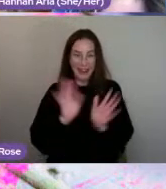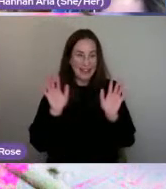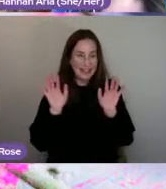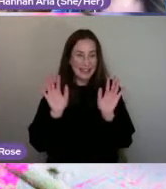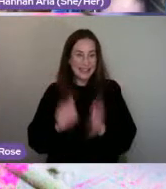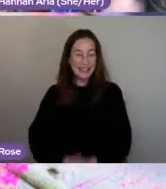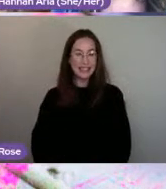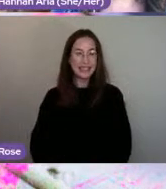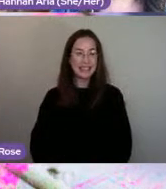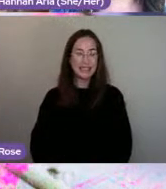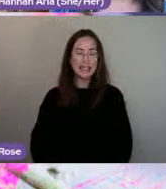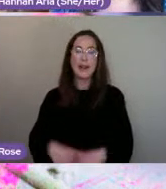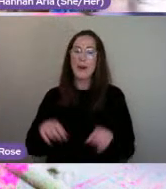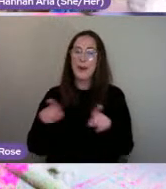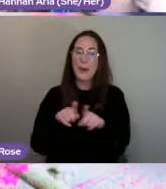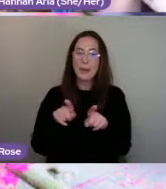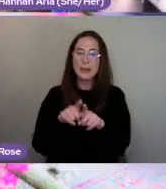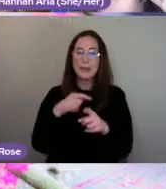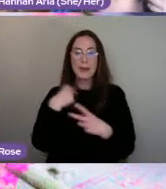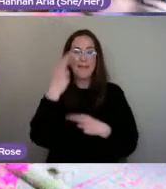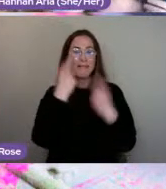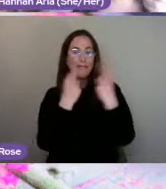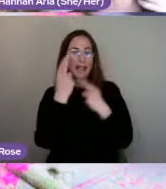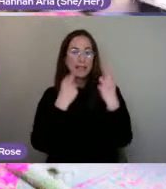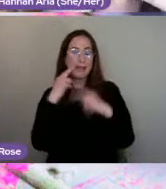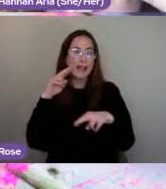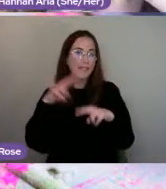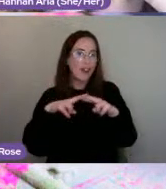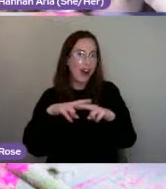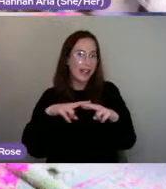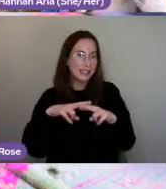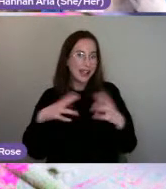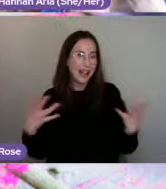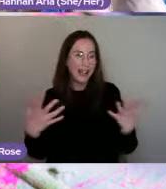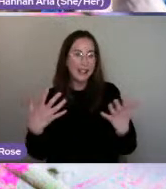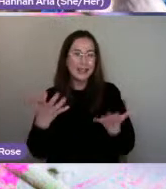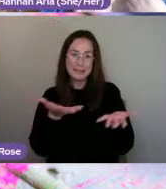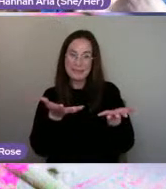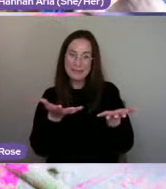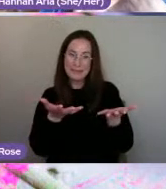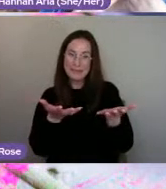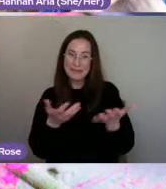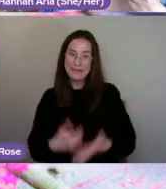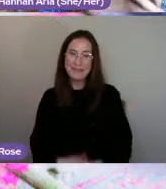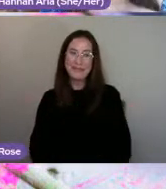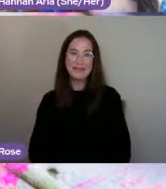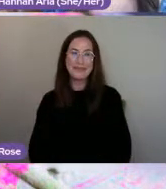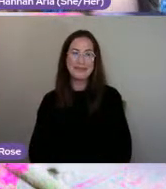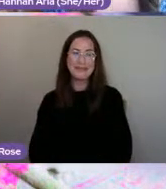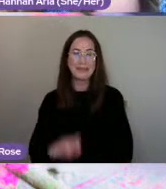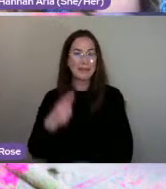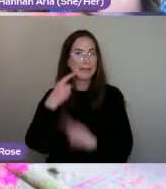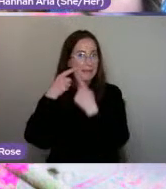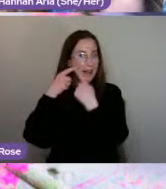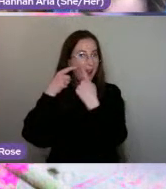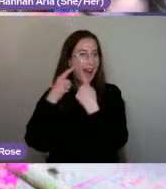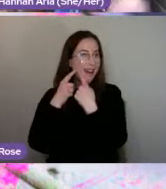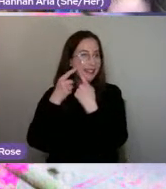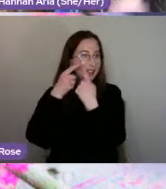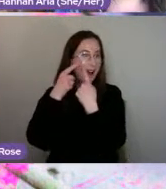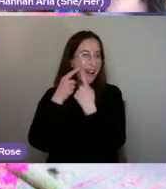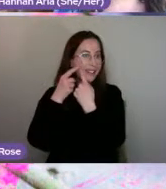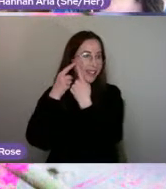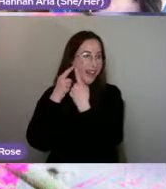We also have face paint Fridays and today, this side, got three little hearts. And